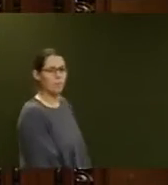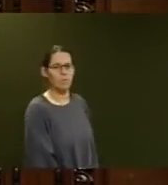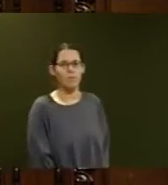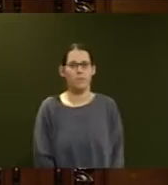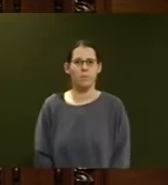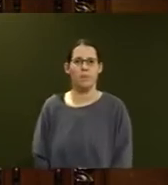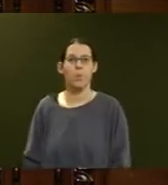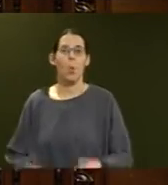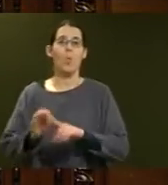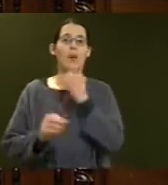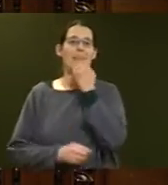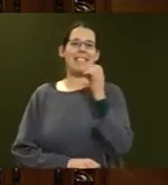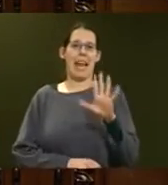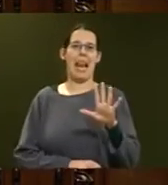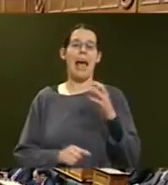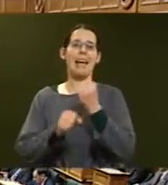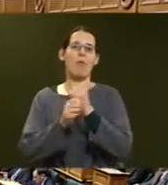Question number 10, Gareth Hughes.